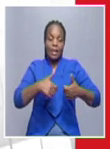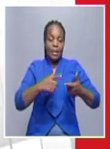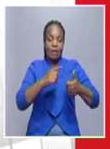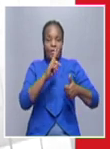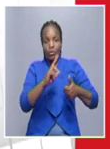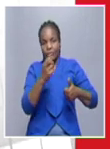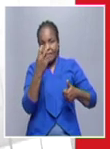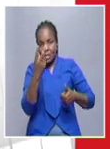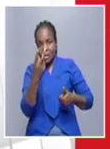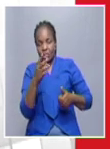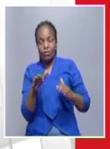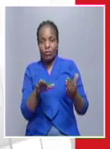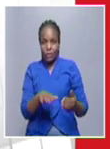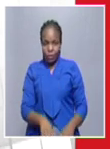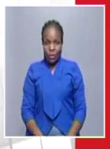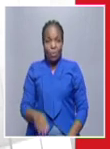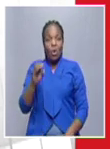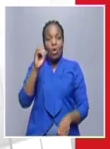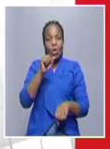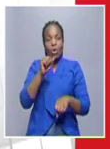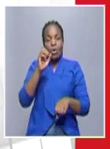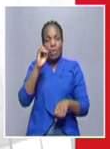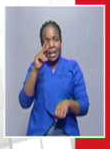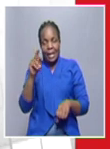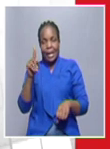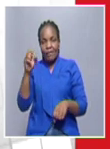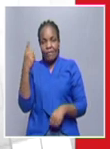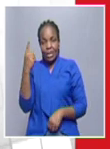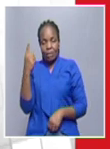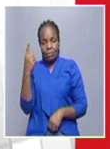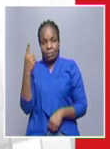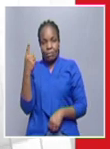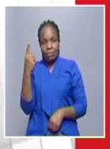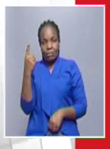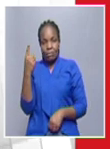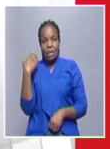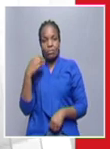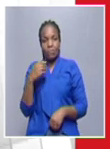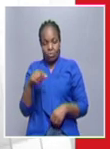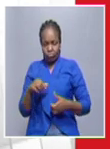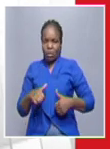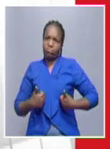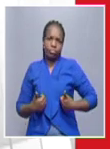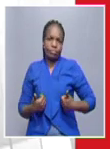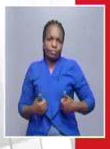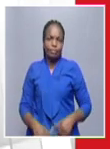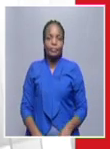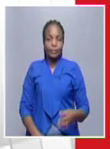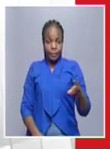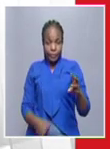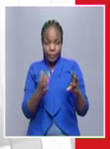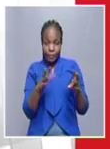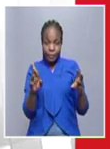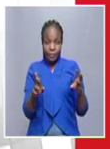there was also one case at okakarara that was missed in that case had recovered in ocean region